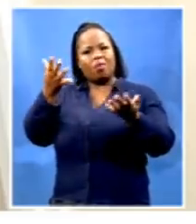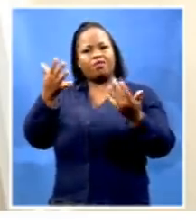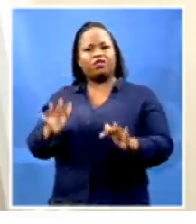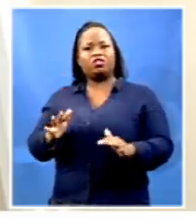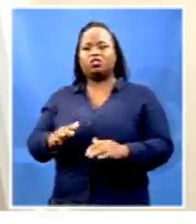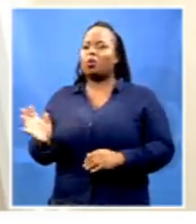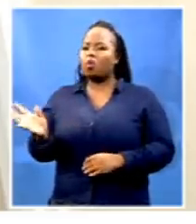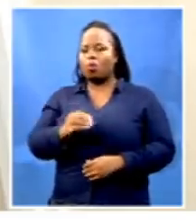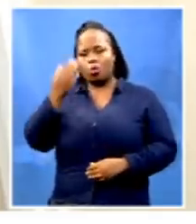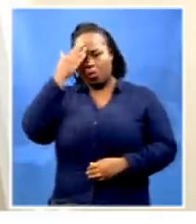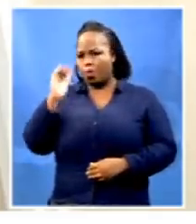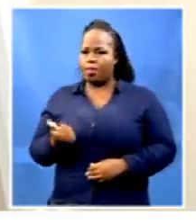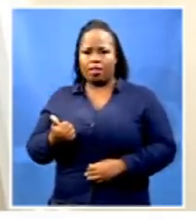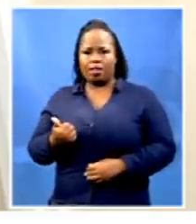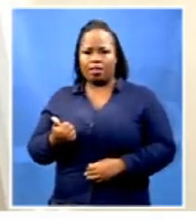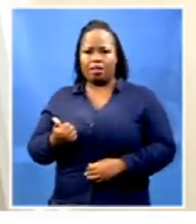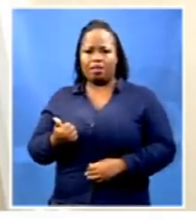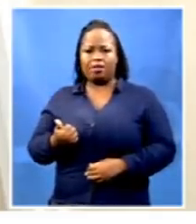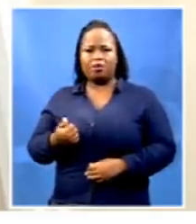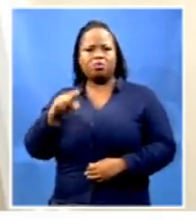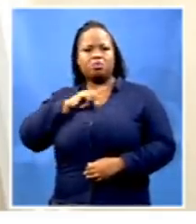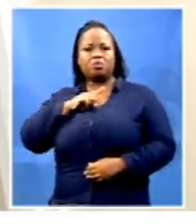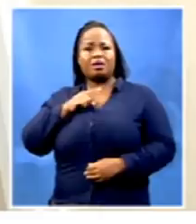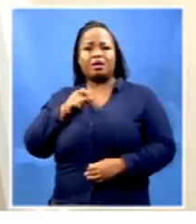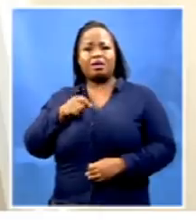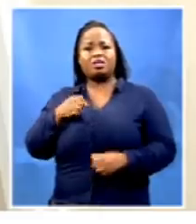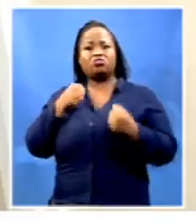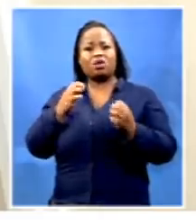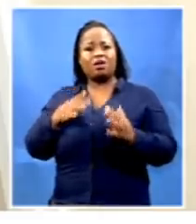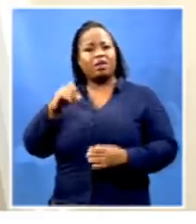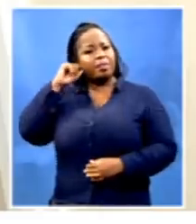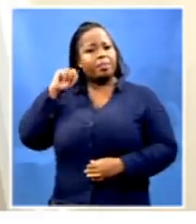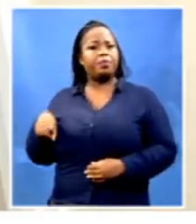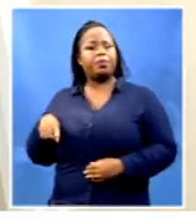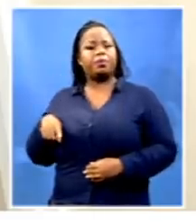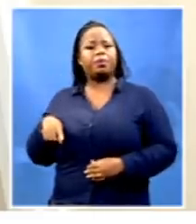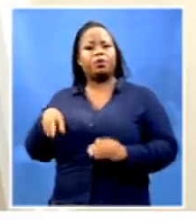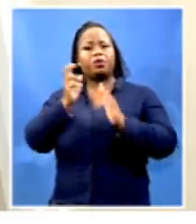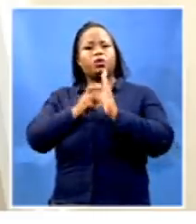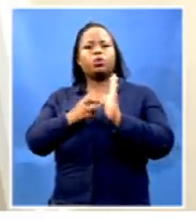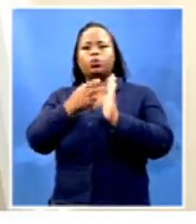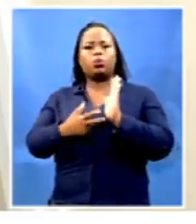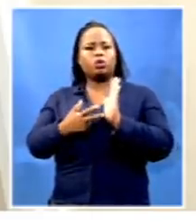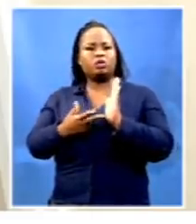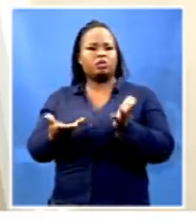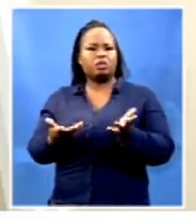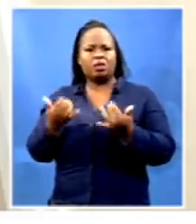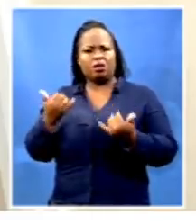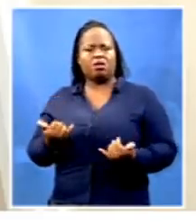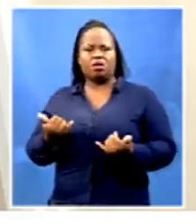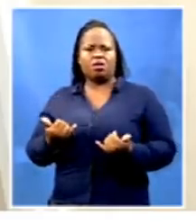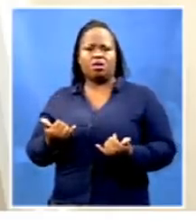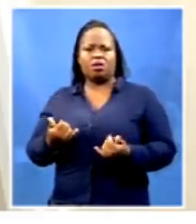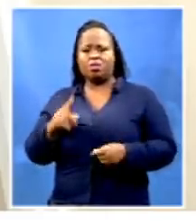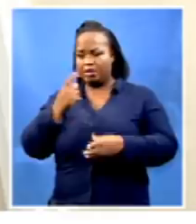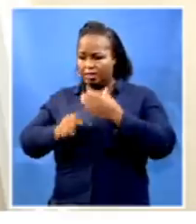everyone. It is complete disregard of the rule of law. The has led us to where